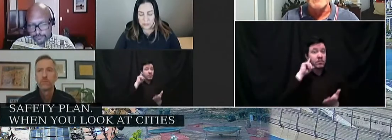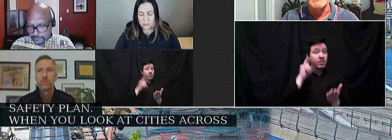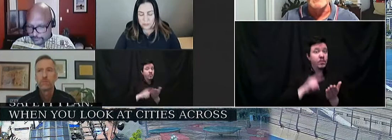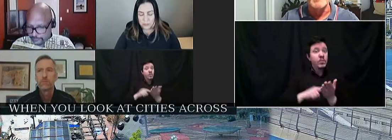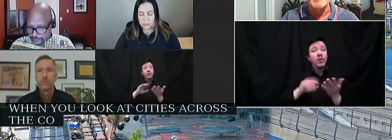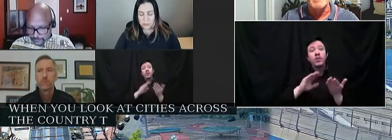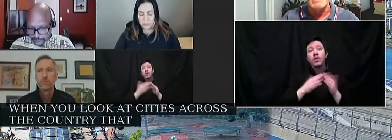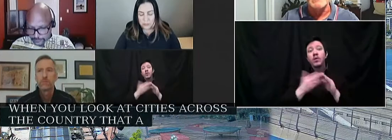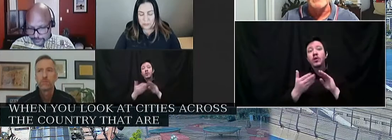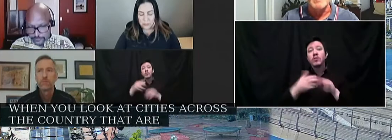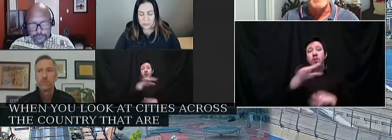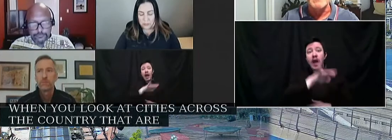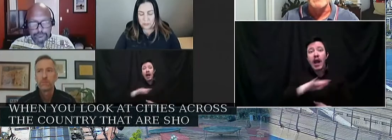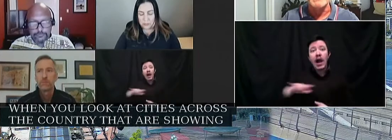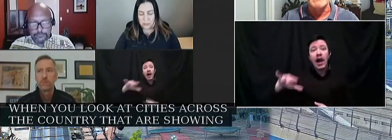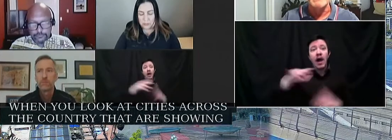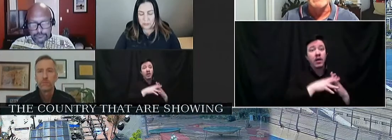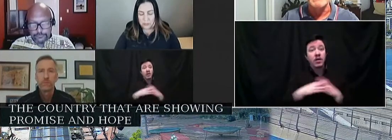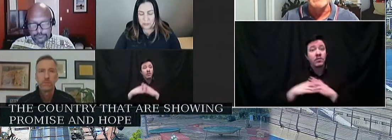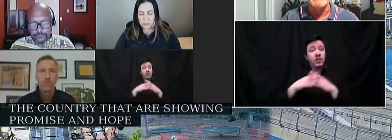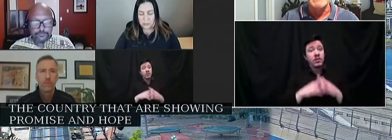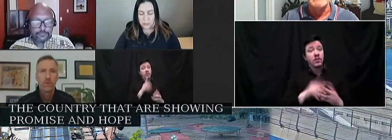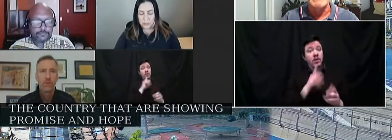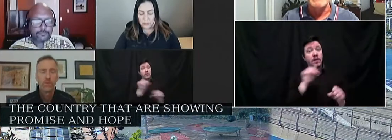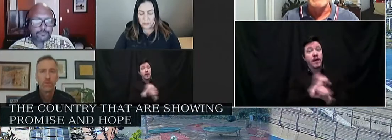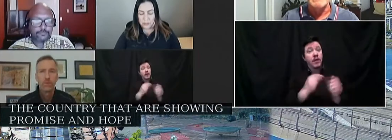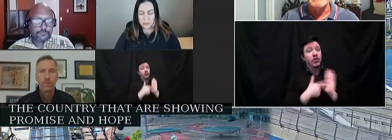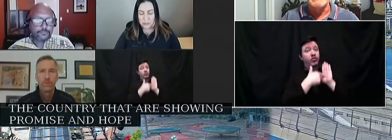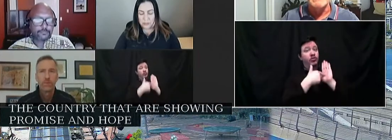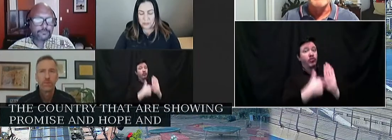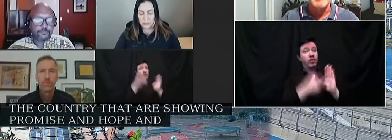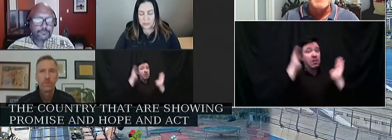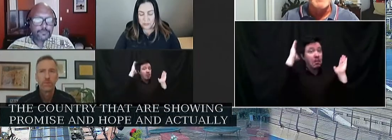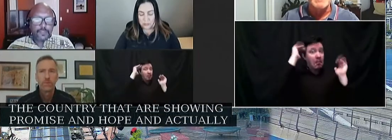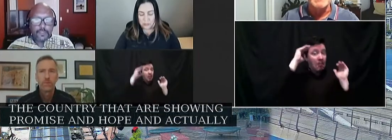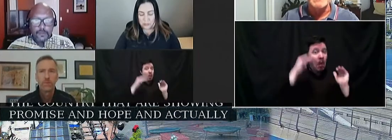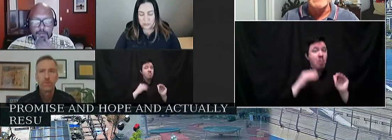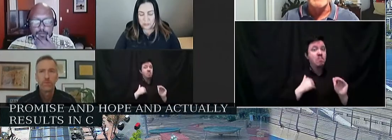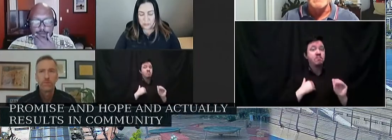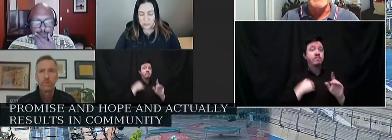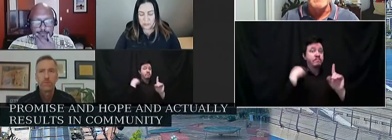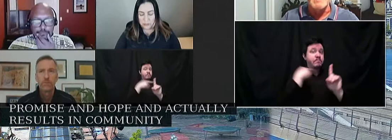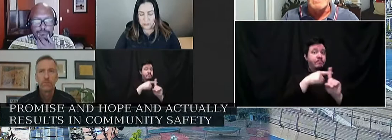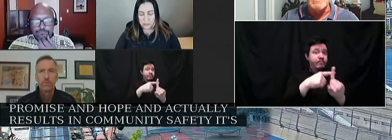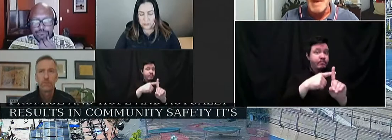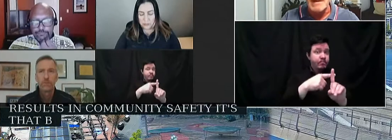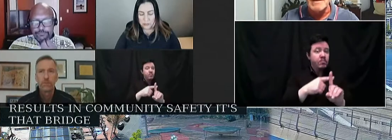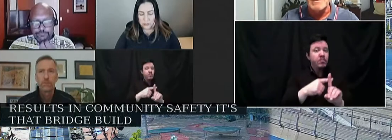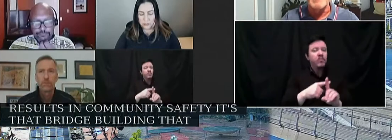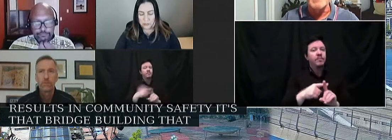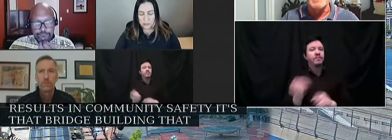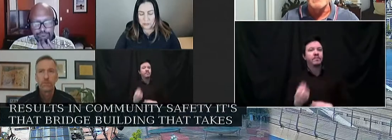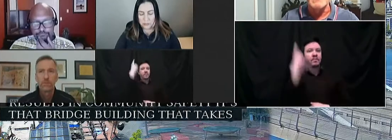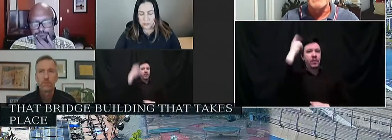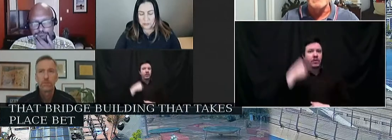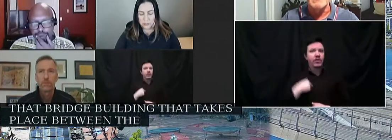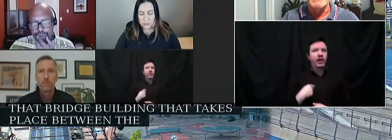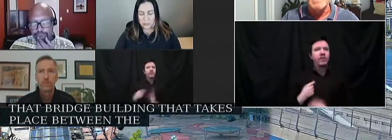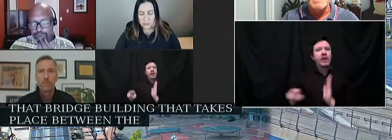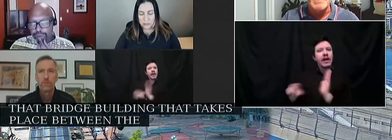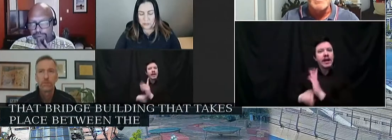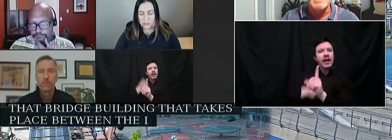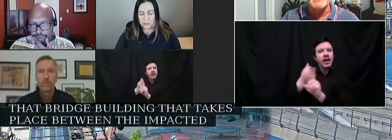showing promise and hope and actually real results in community safety, it's that bridge building that takes place between the impacted communities